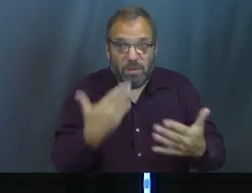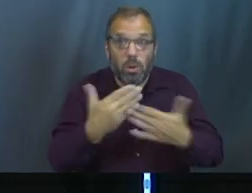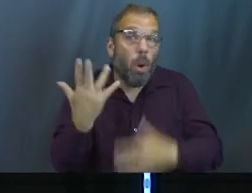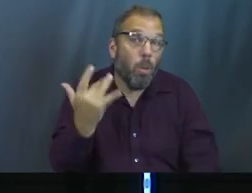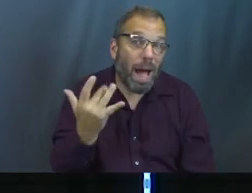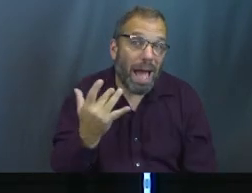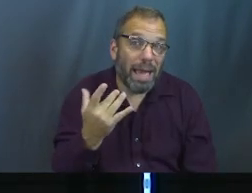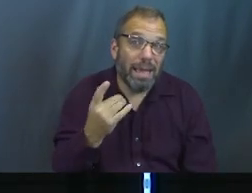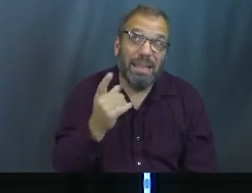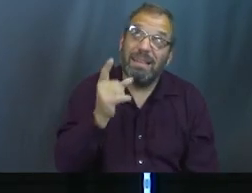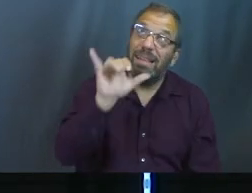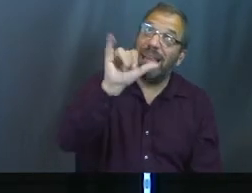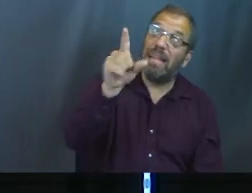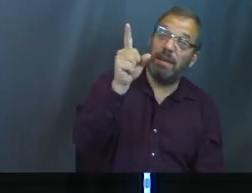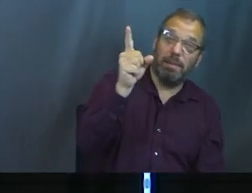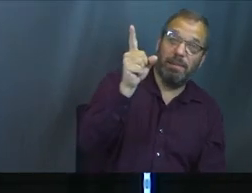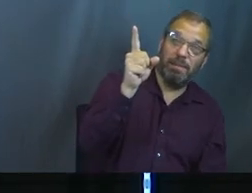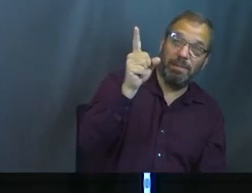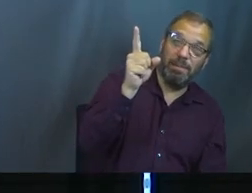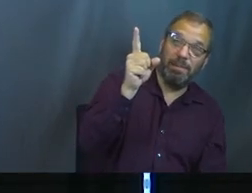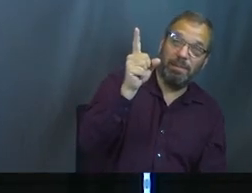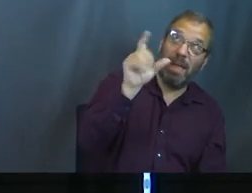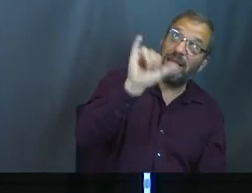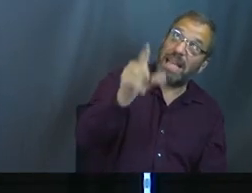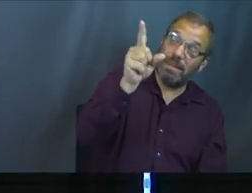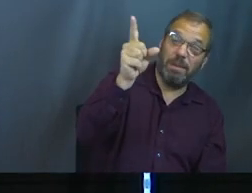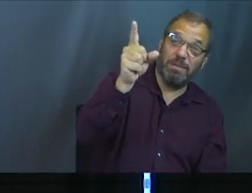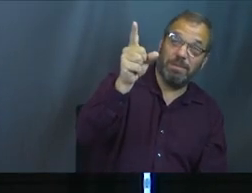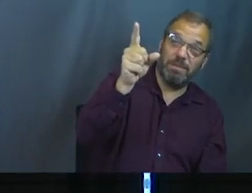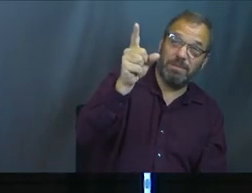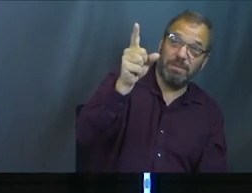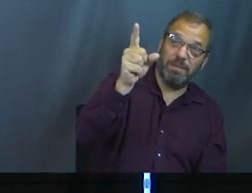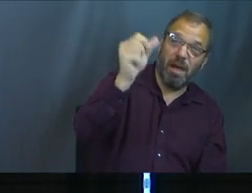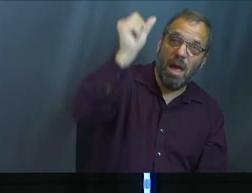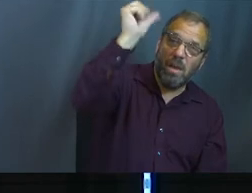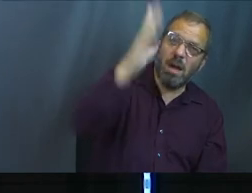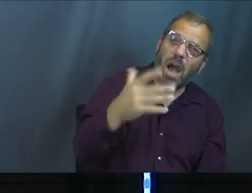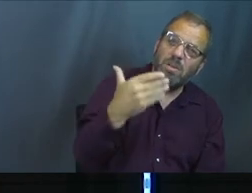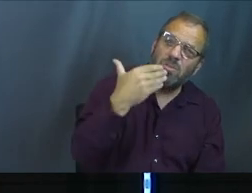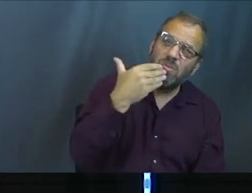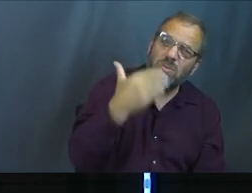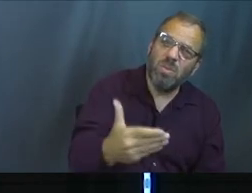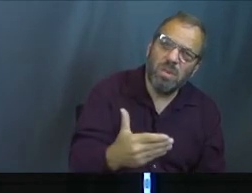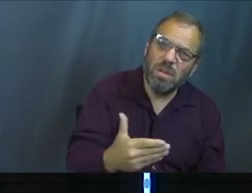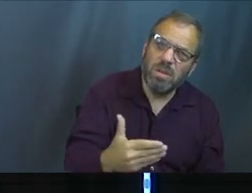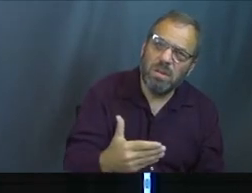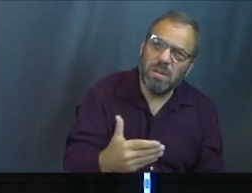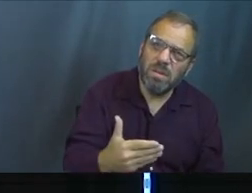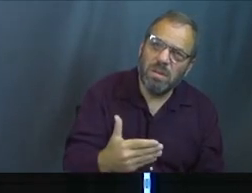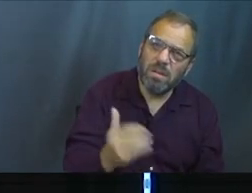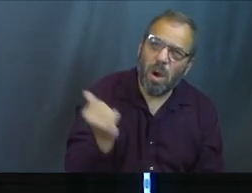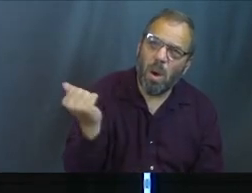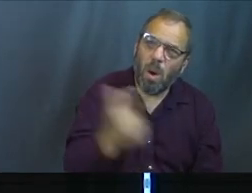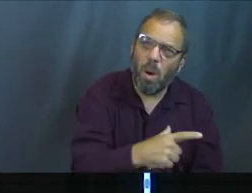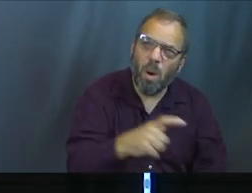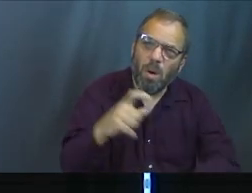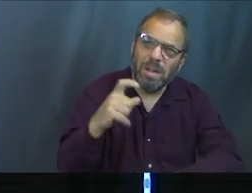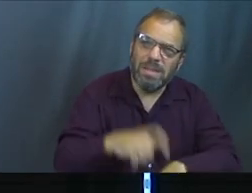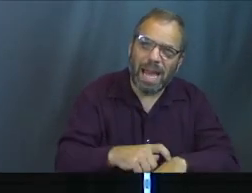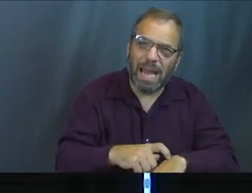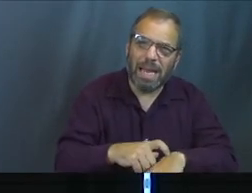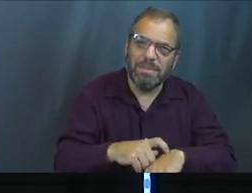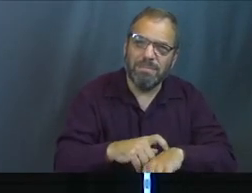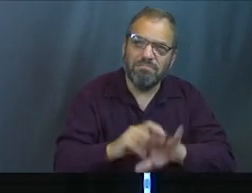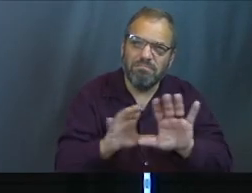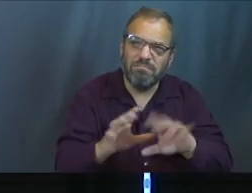because that's who he is, church. God is good all the time. Come on, where y'all at? I'm just